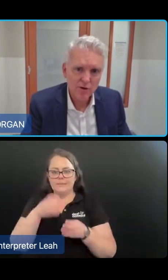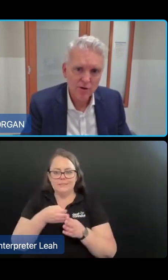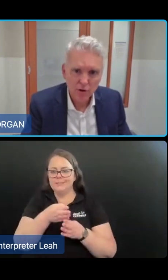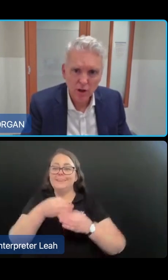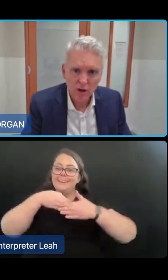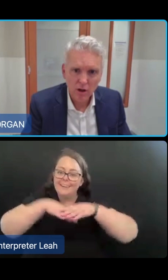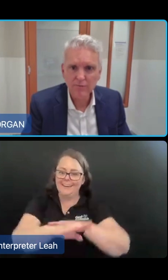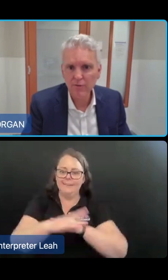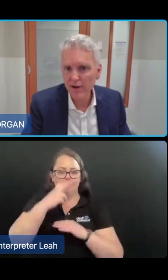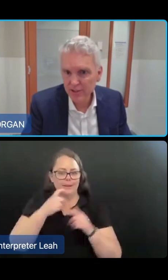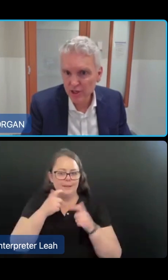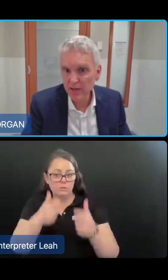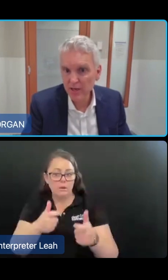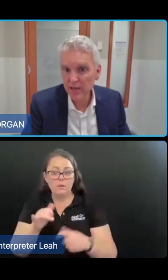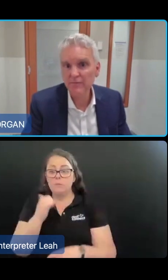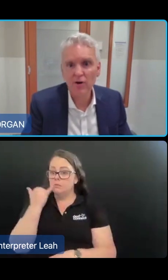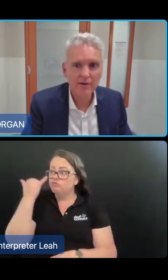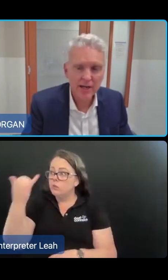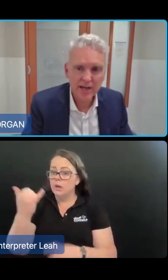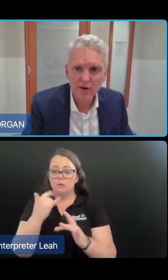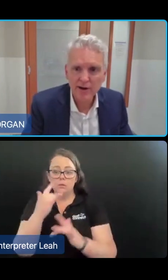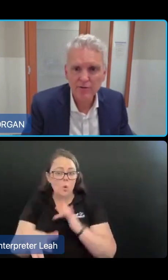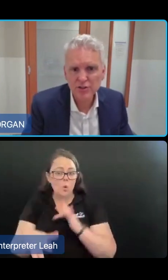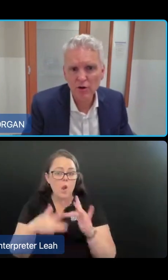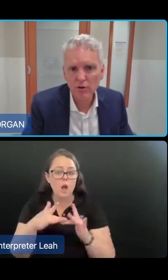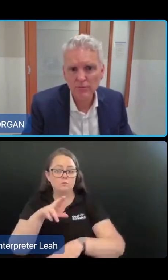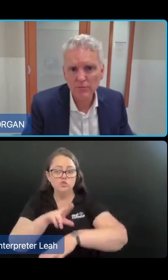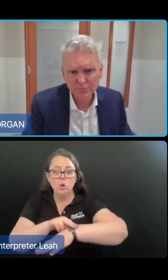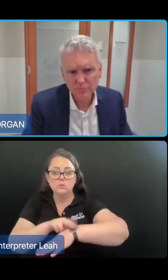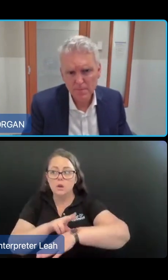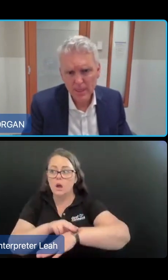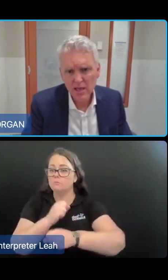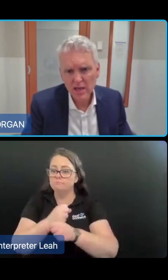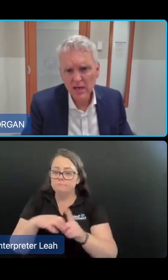phone or online, via their GP, via a care finder and so on.